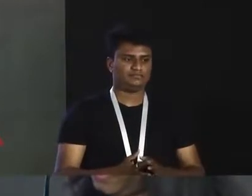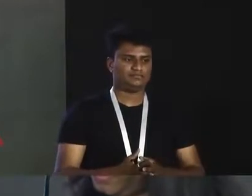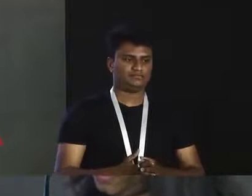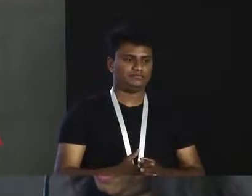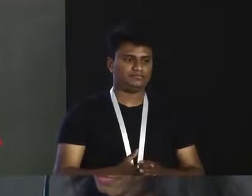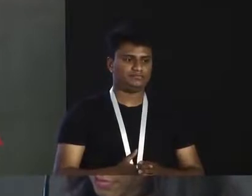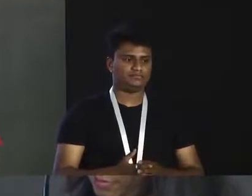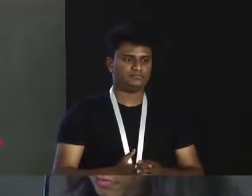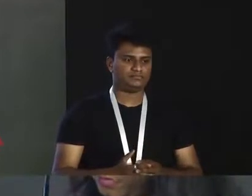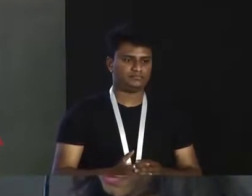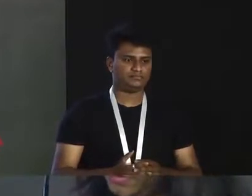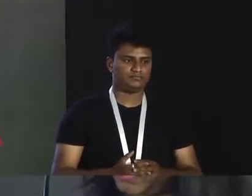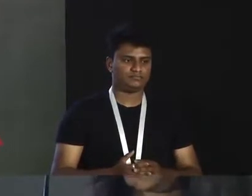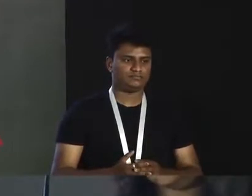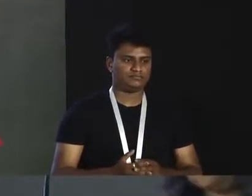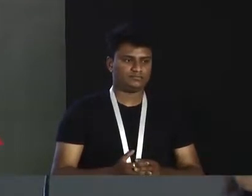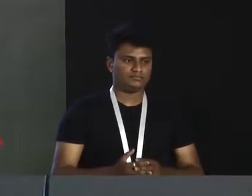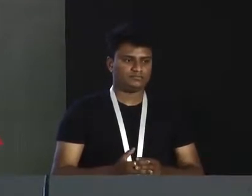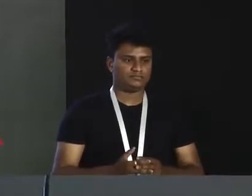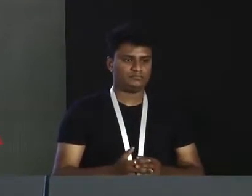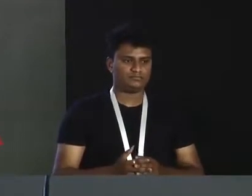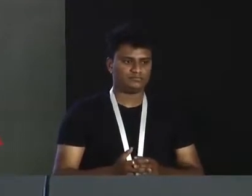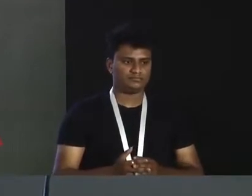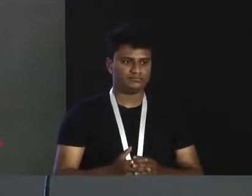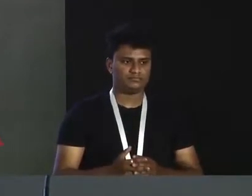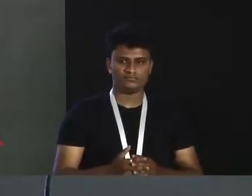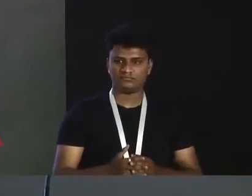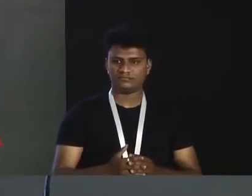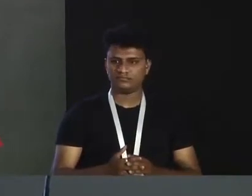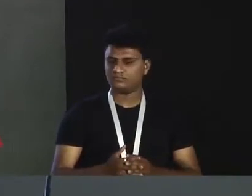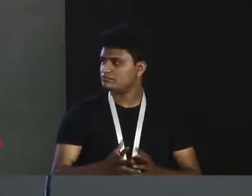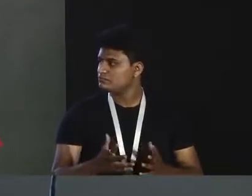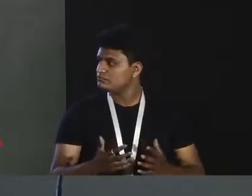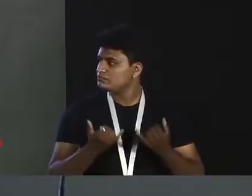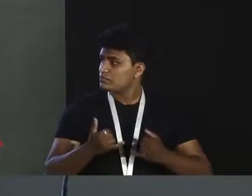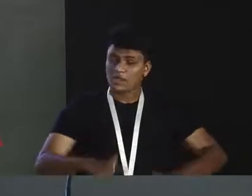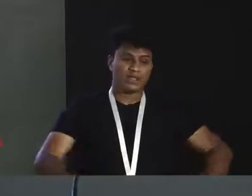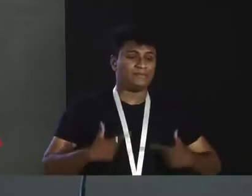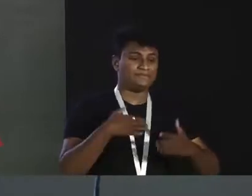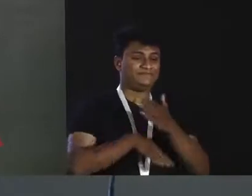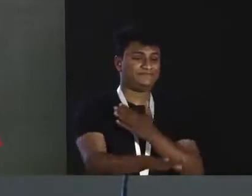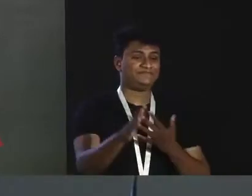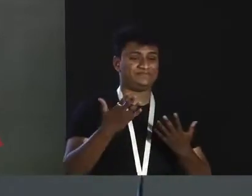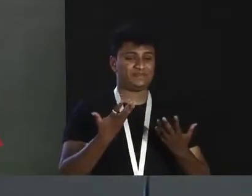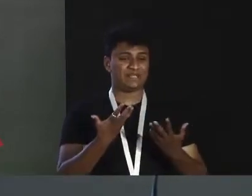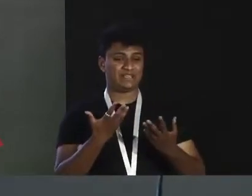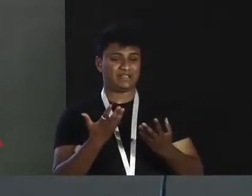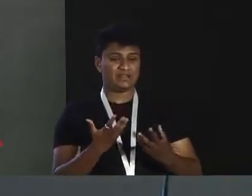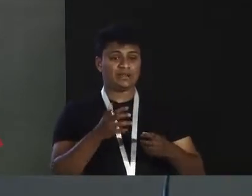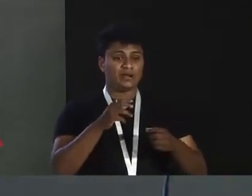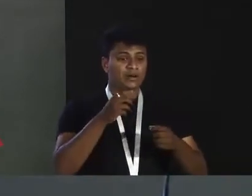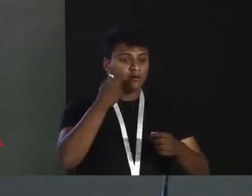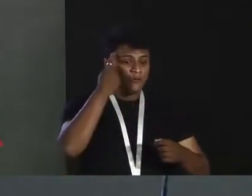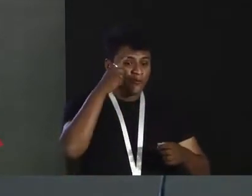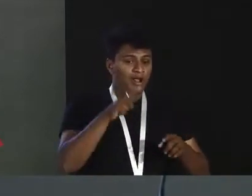Now, the trouble with light is, biologically, you need working eyes.